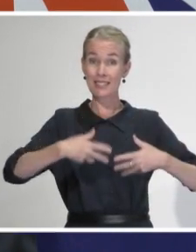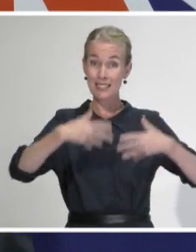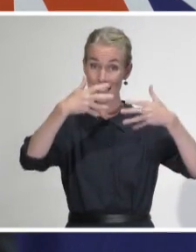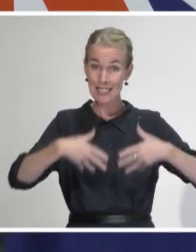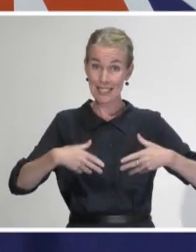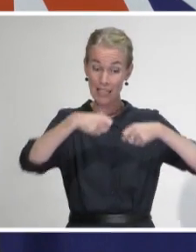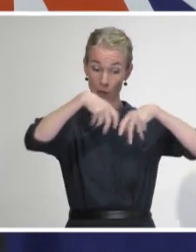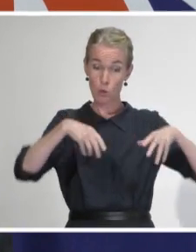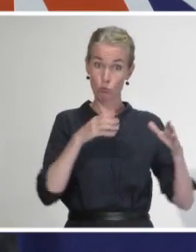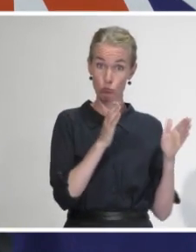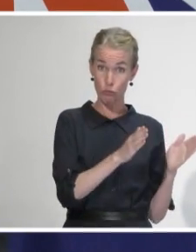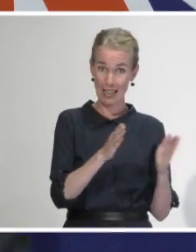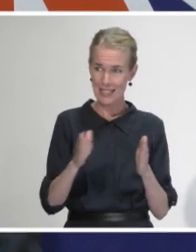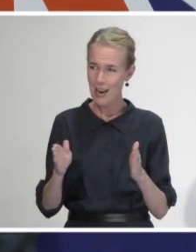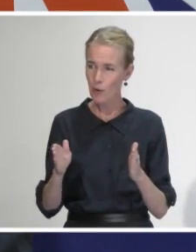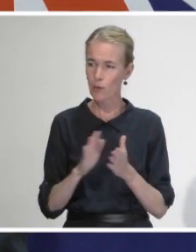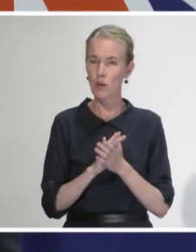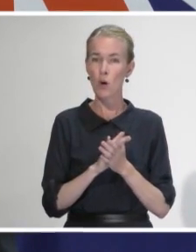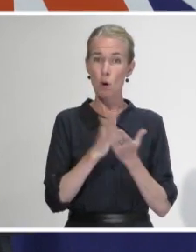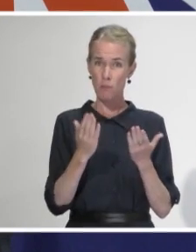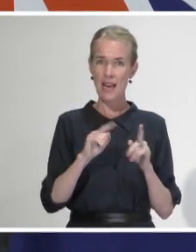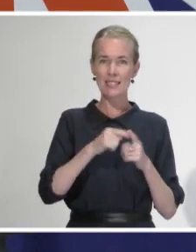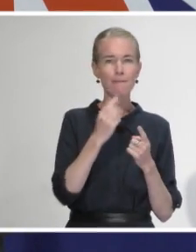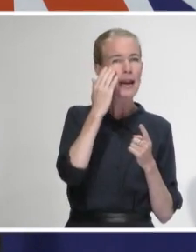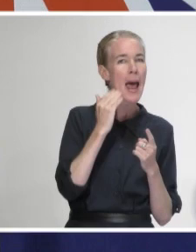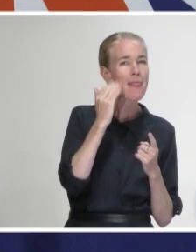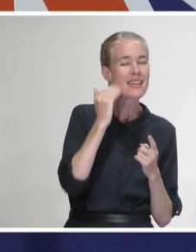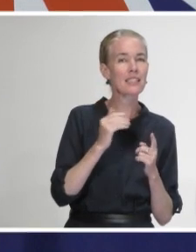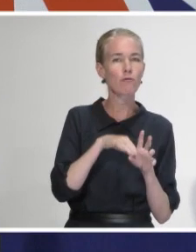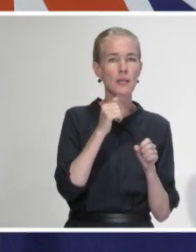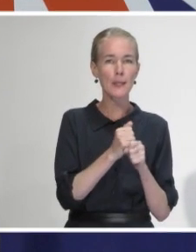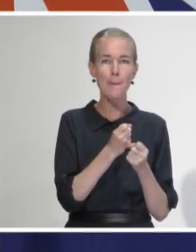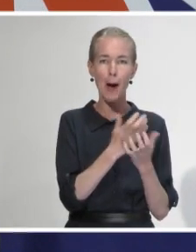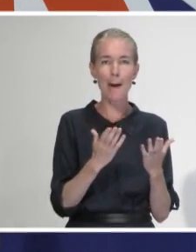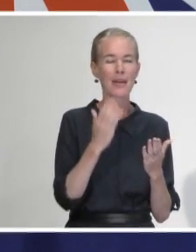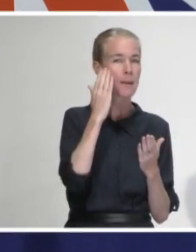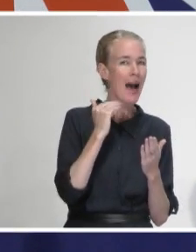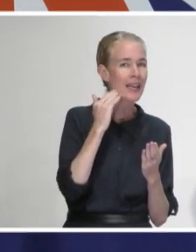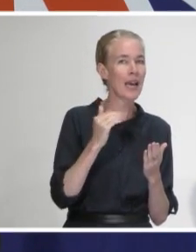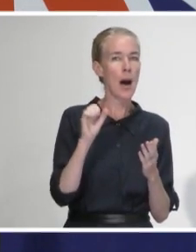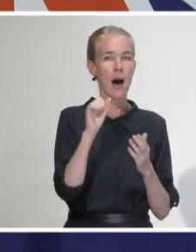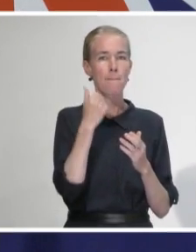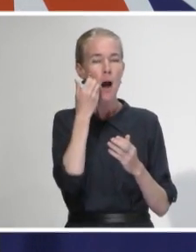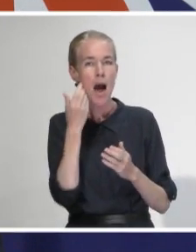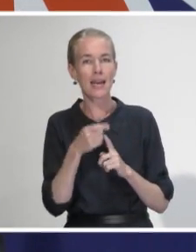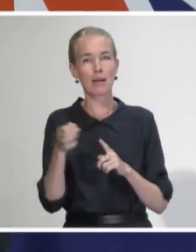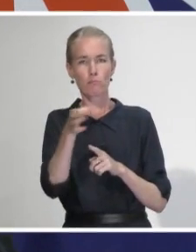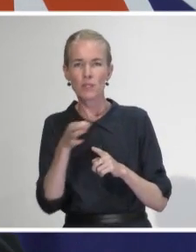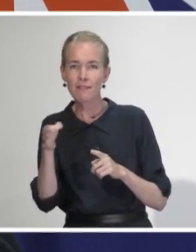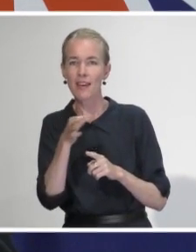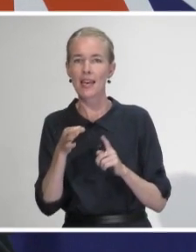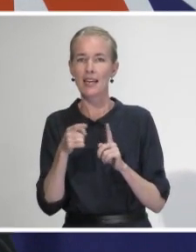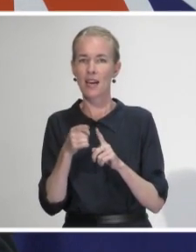see what the advice was from the subgroup. I haven't seen that yet, but in particular we're looking at regional differences in testing rates.